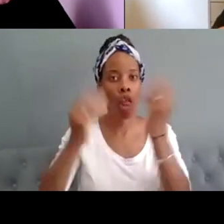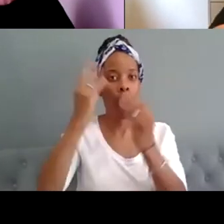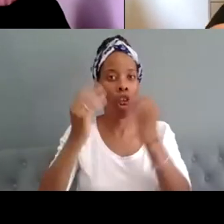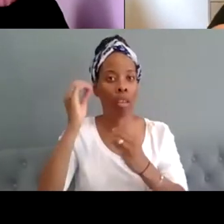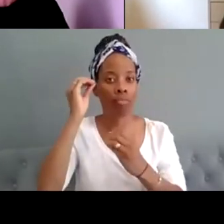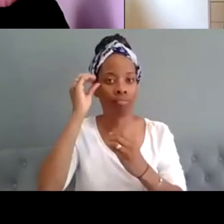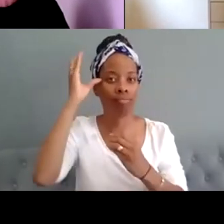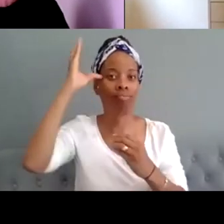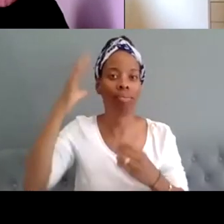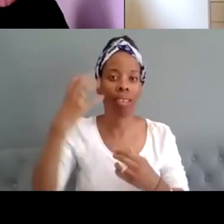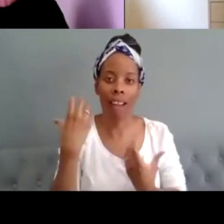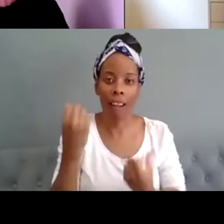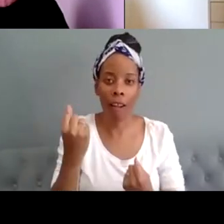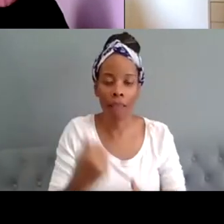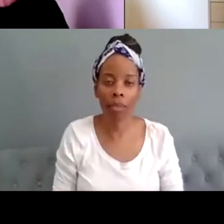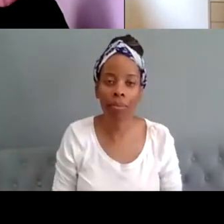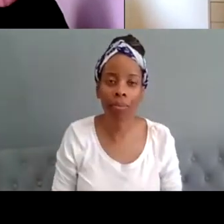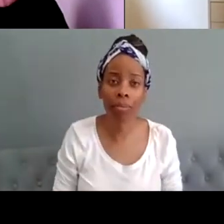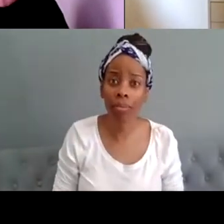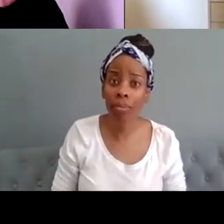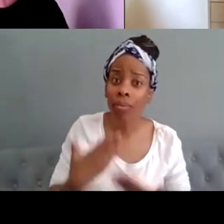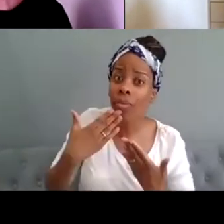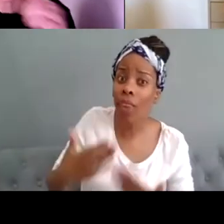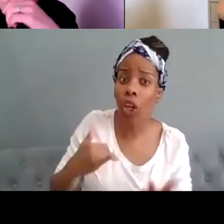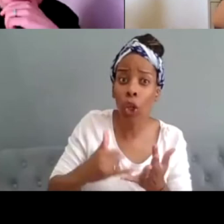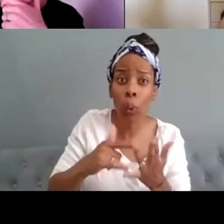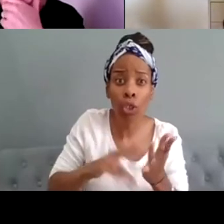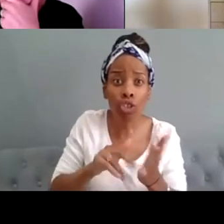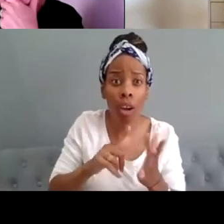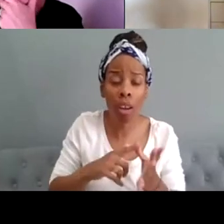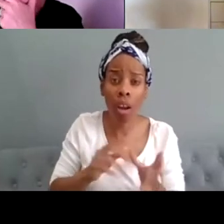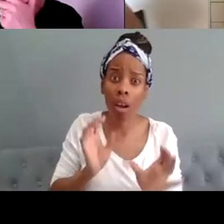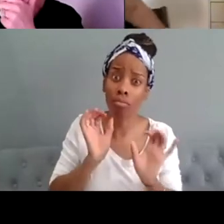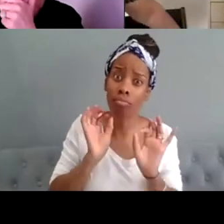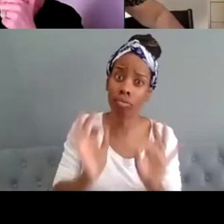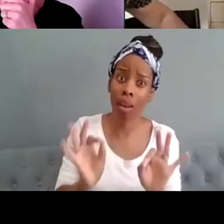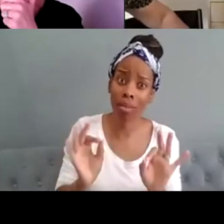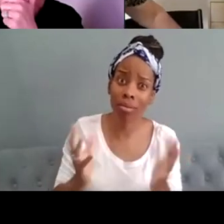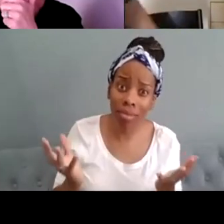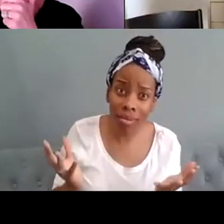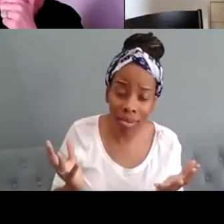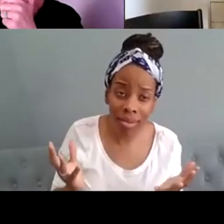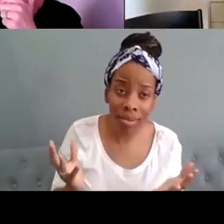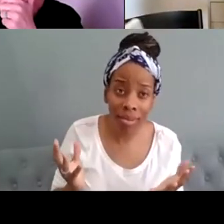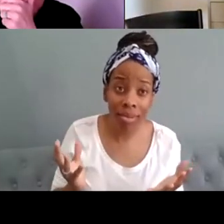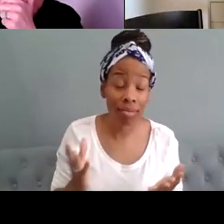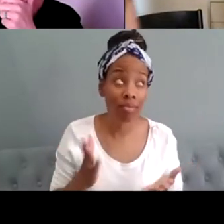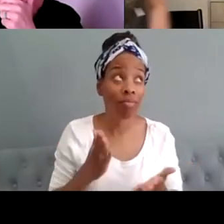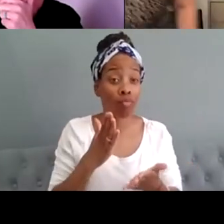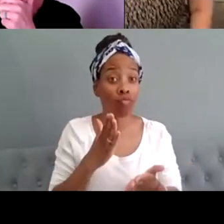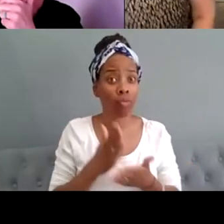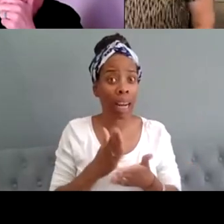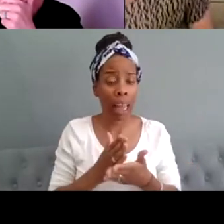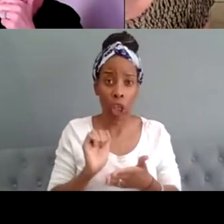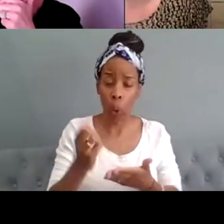thanks sonia that was that was brilliant and just a really kind of yeah amazingly articulate that